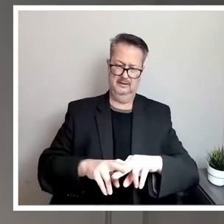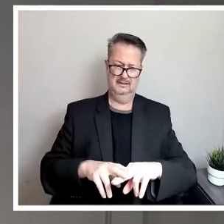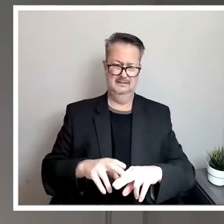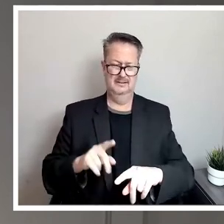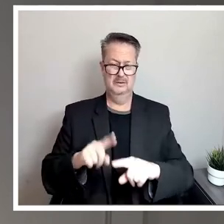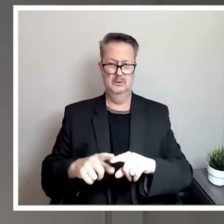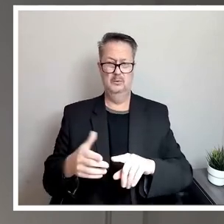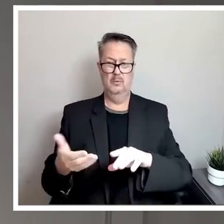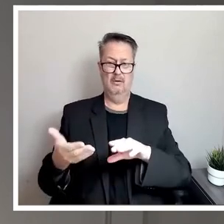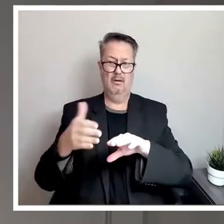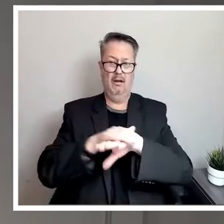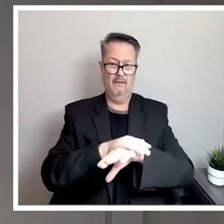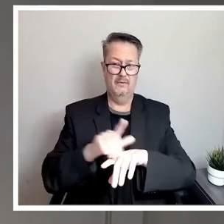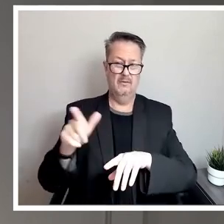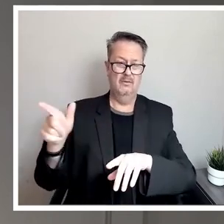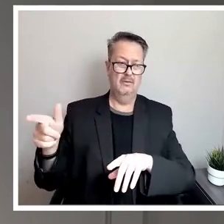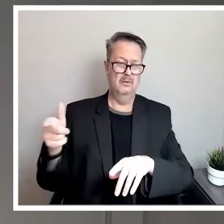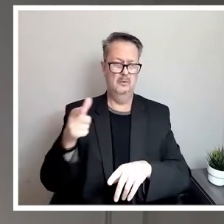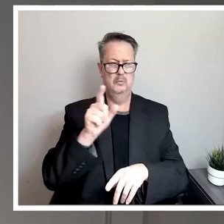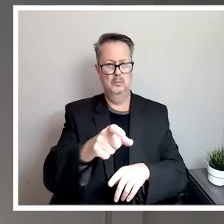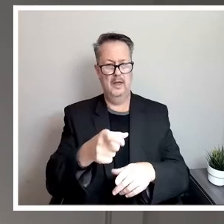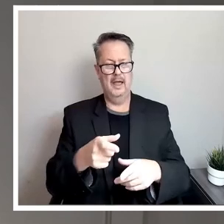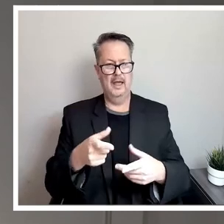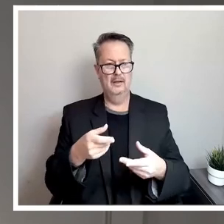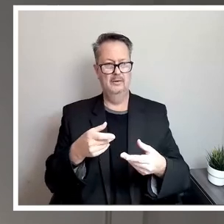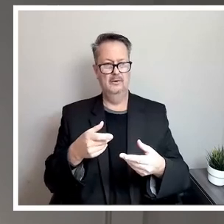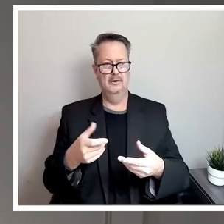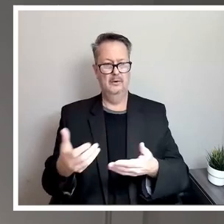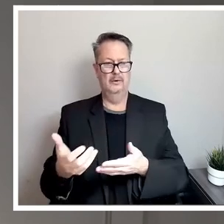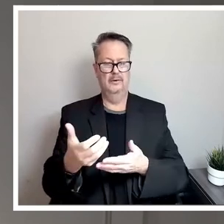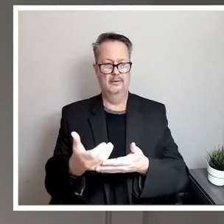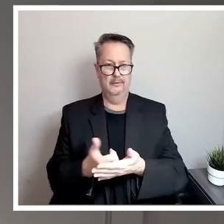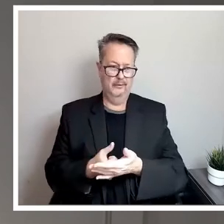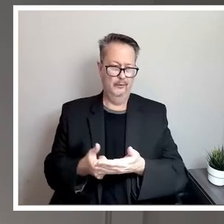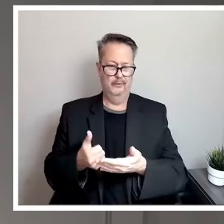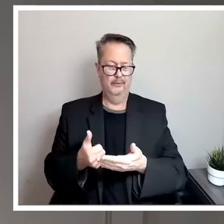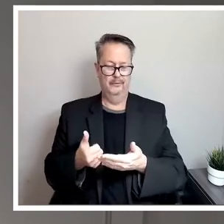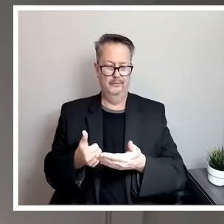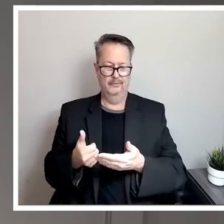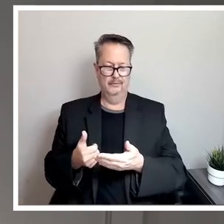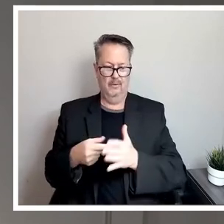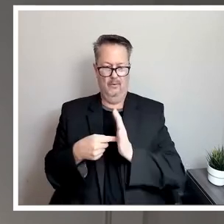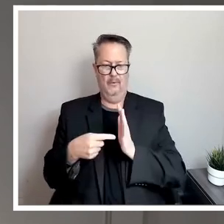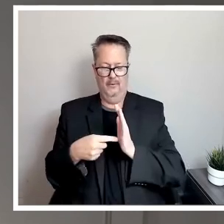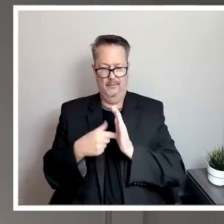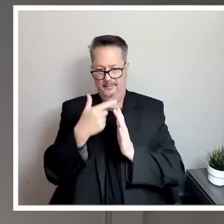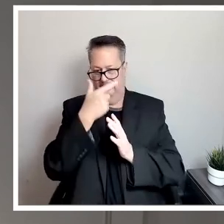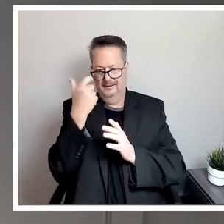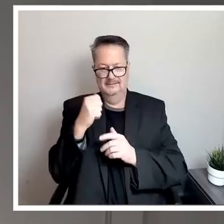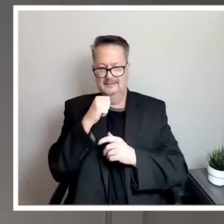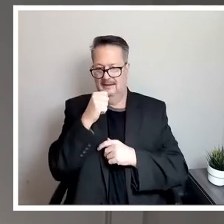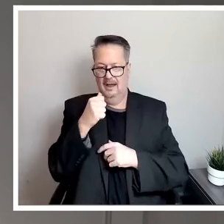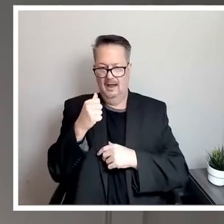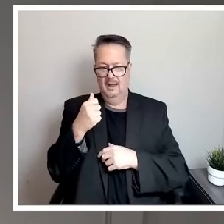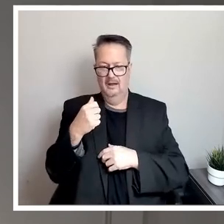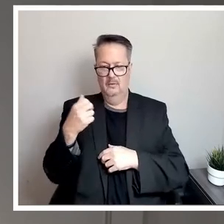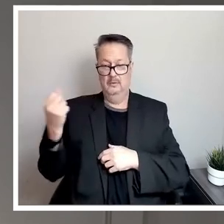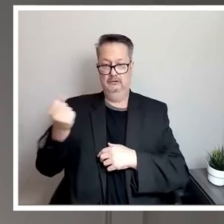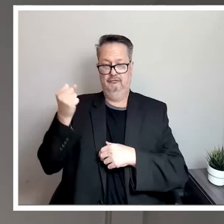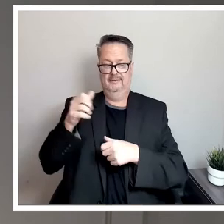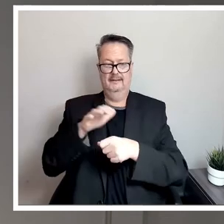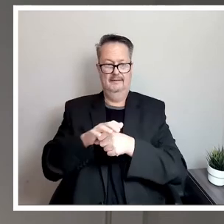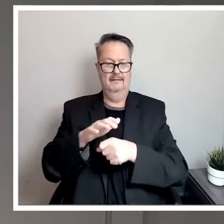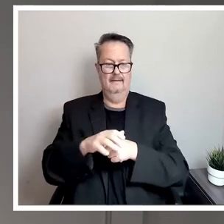the expenses that y'all had to incur because of not reserving enough electricity and gas